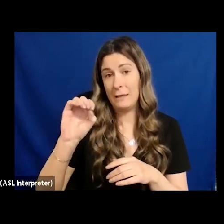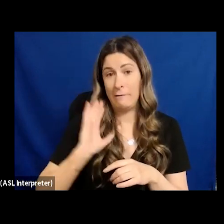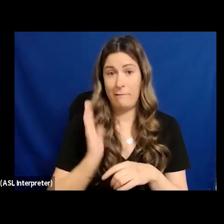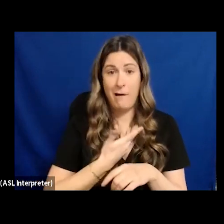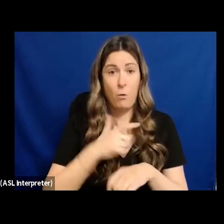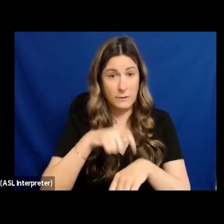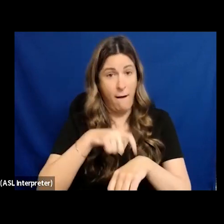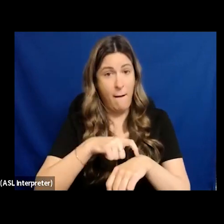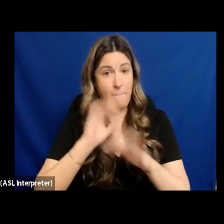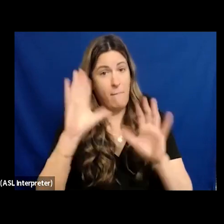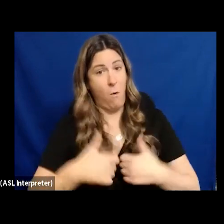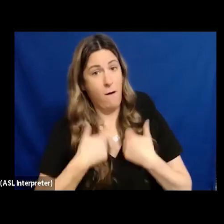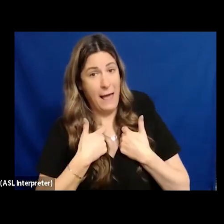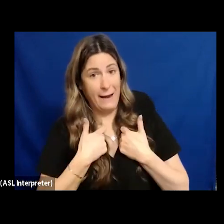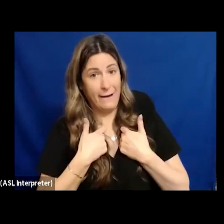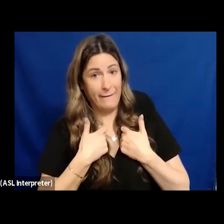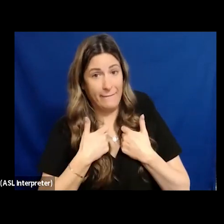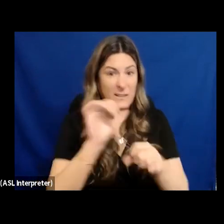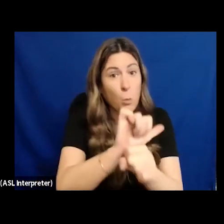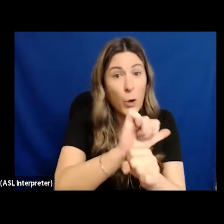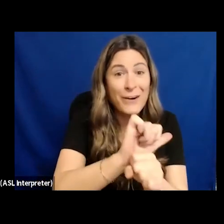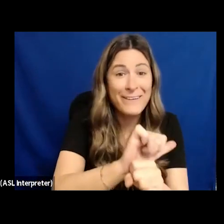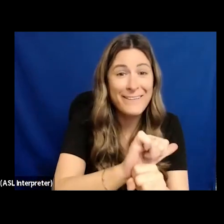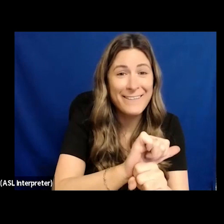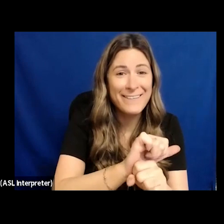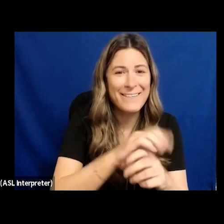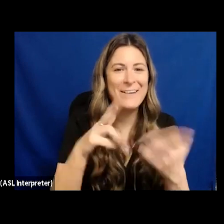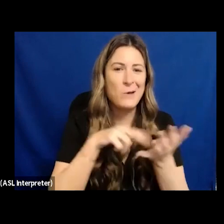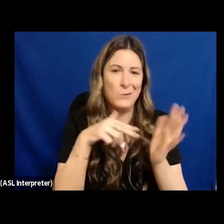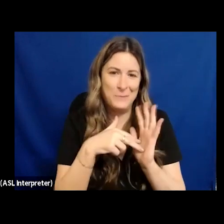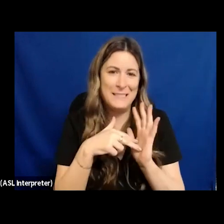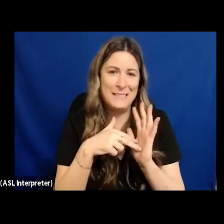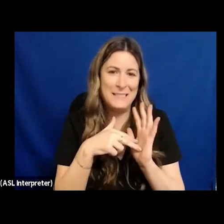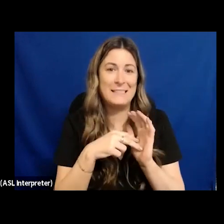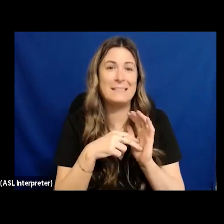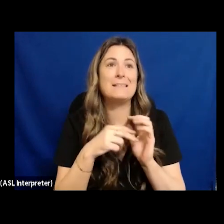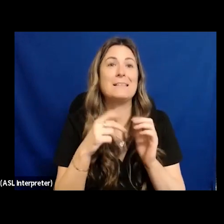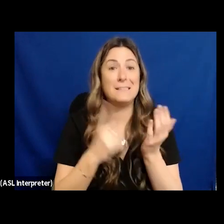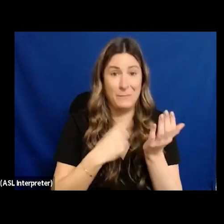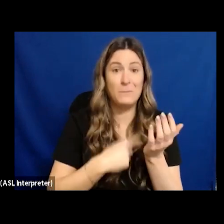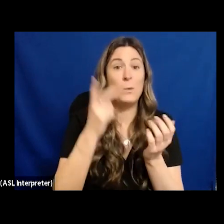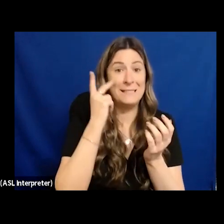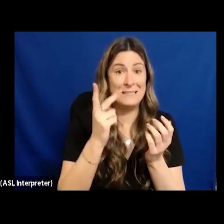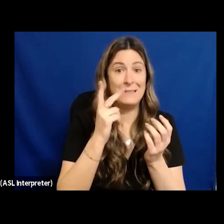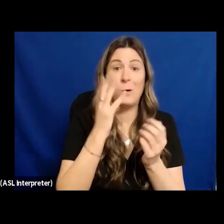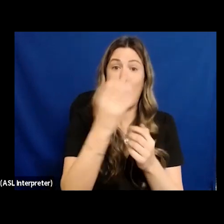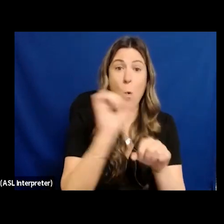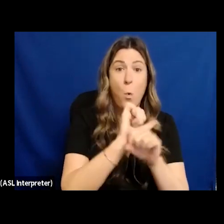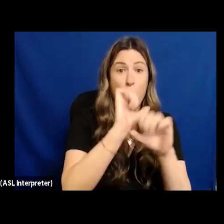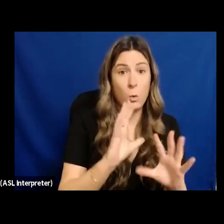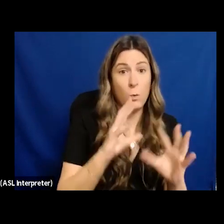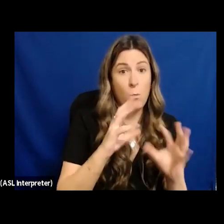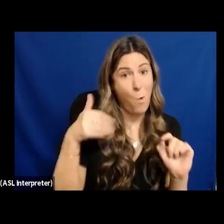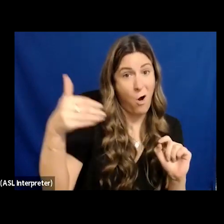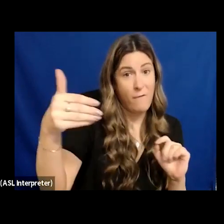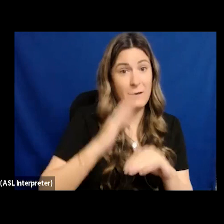which means that we see our colleagues at work more than the special people that we live at live with sometimes. And so it makes